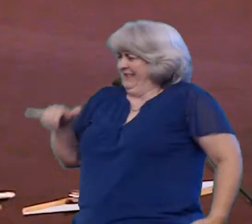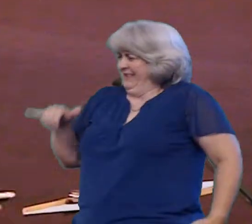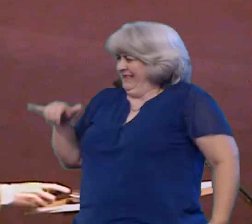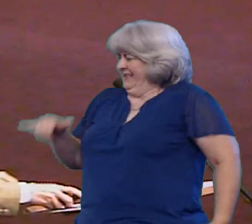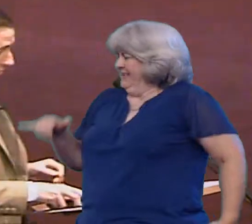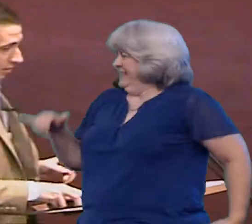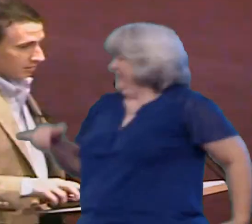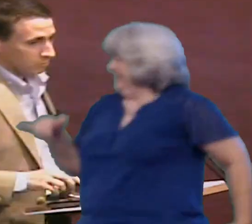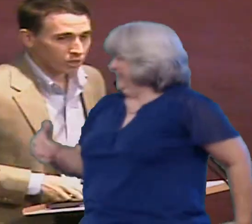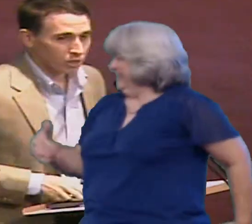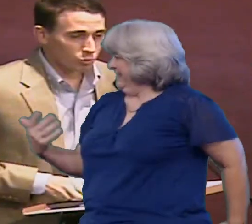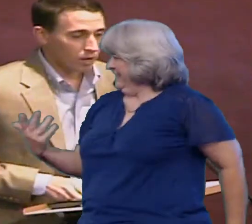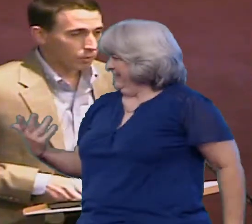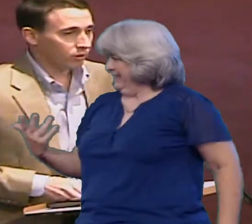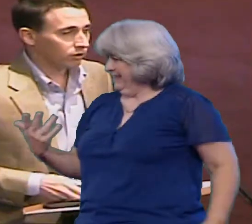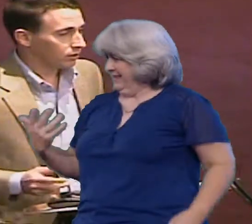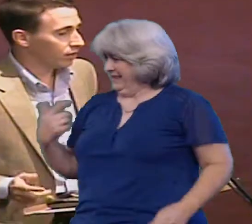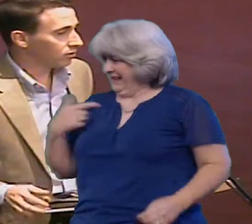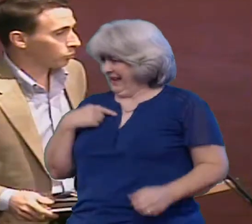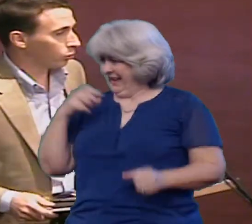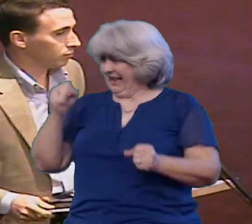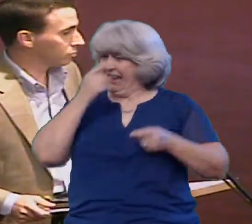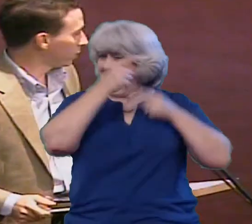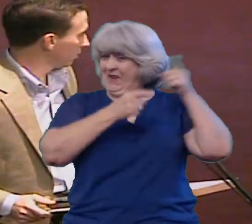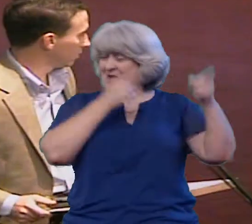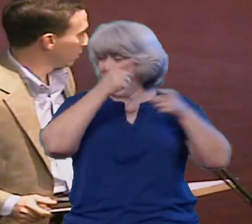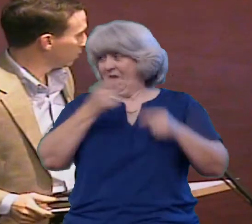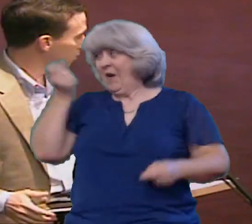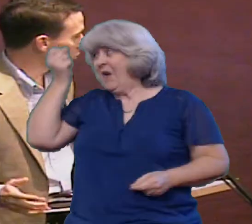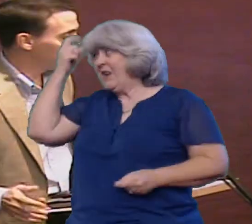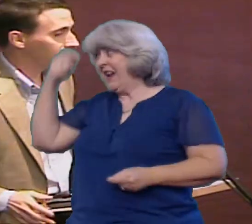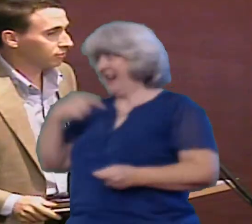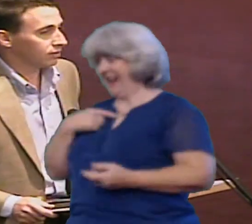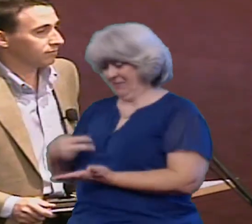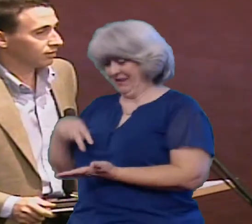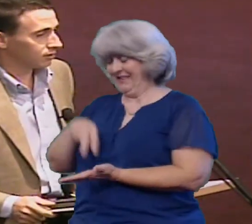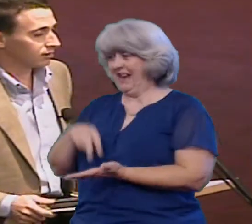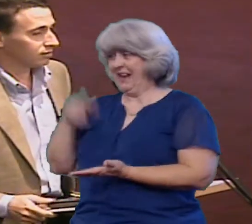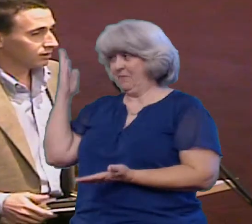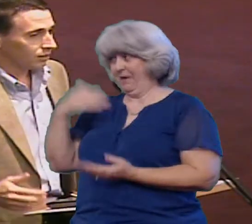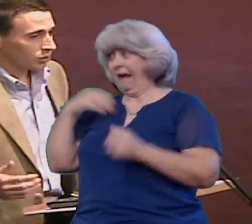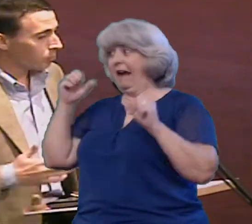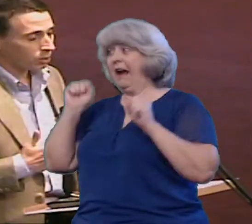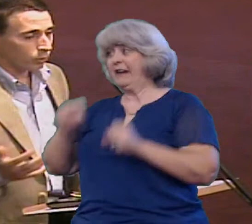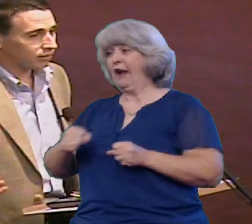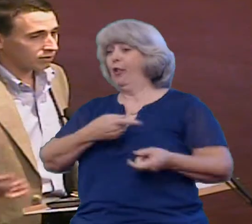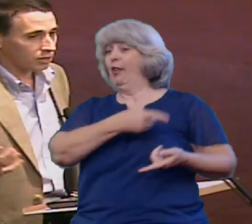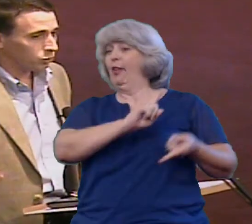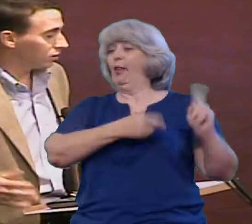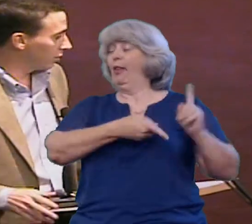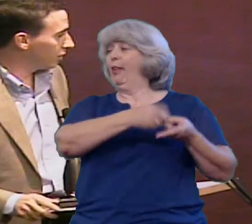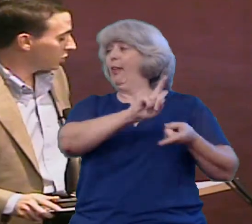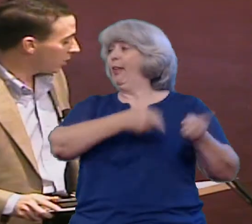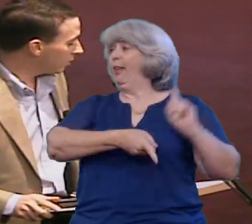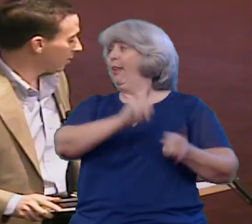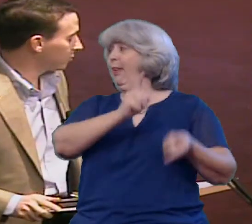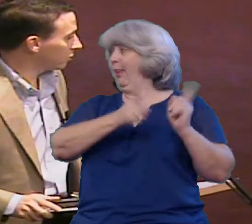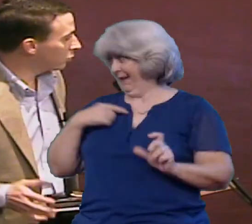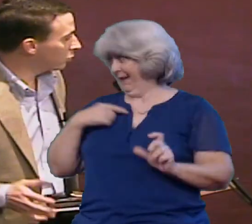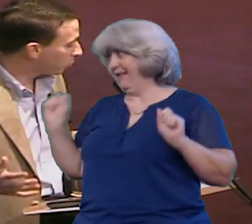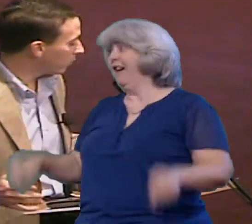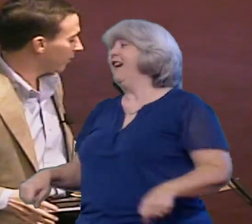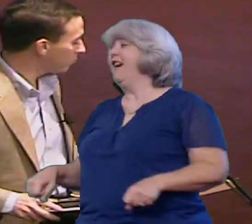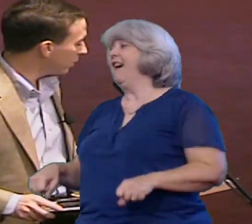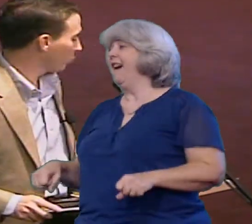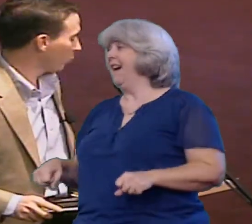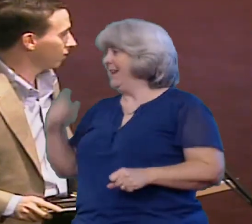I don't know if I should take some shots while I'm up here See that's the privilege of being the speaker for the evening And no matter what they say You get to take shots after Because you